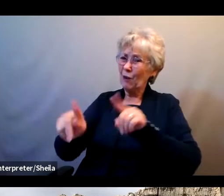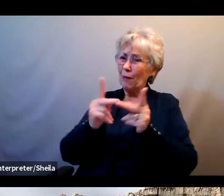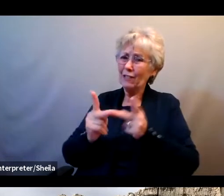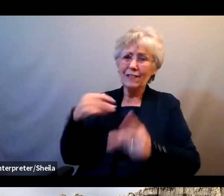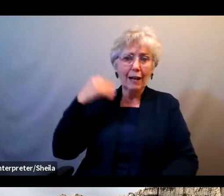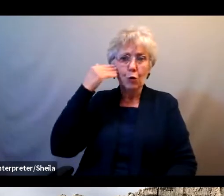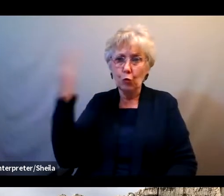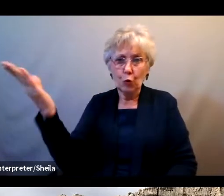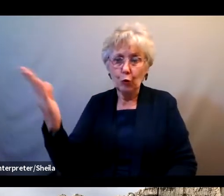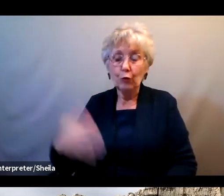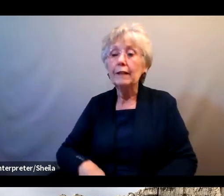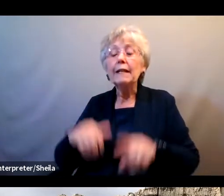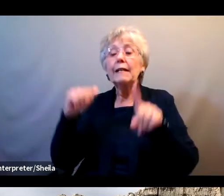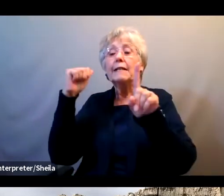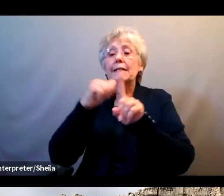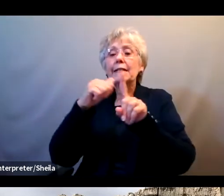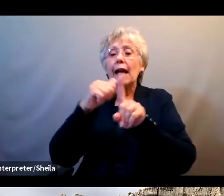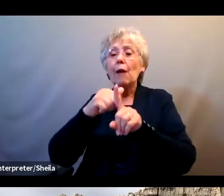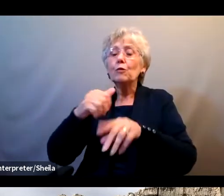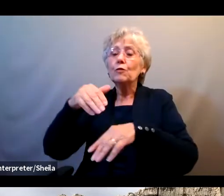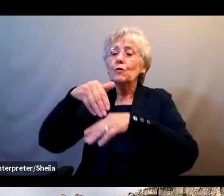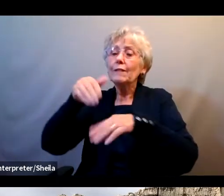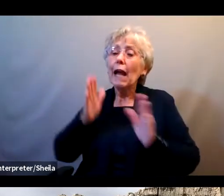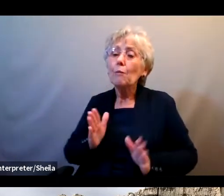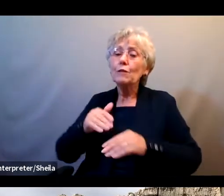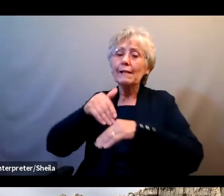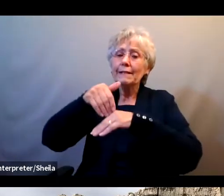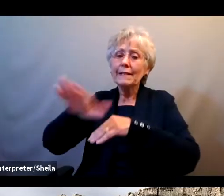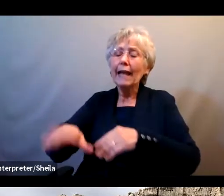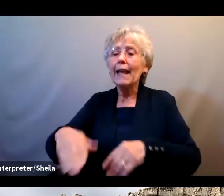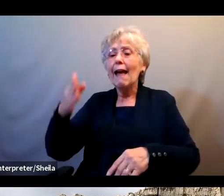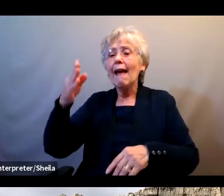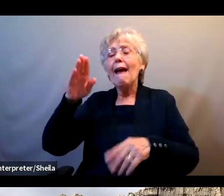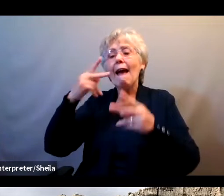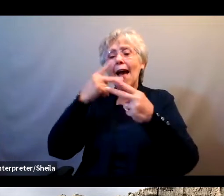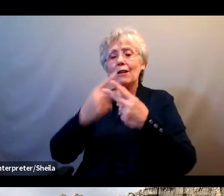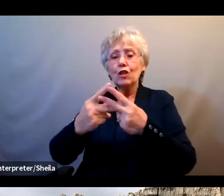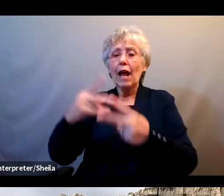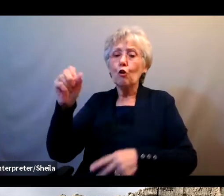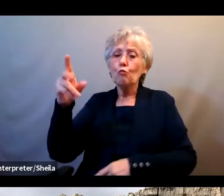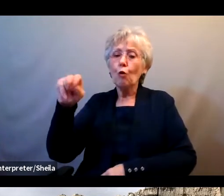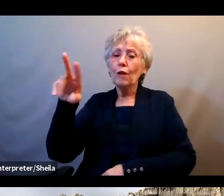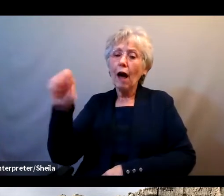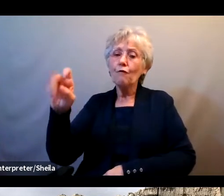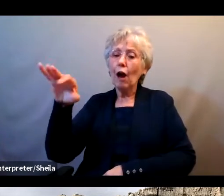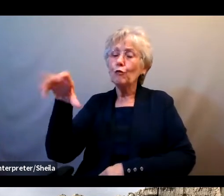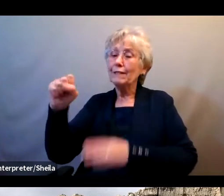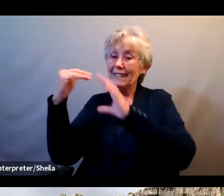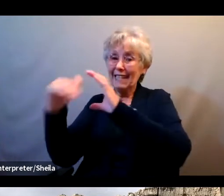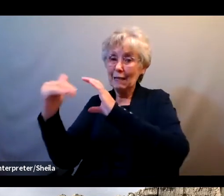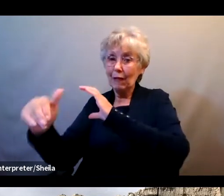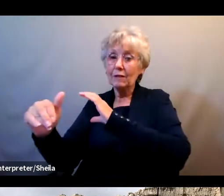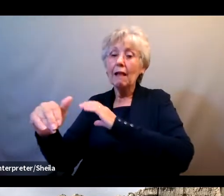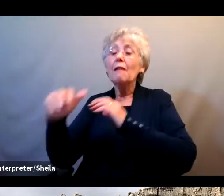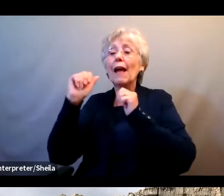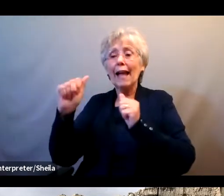are sending hashtag coronavirus emails that will download harmful software onto your